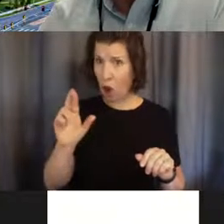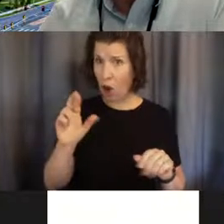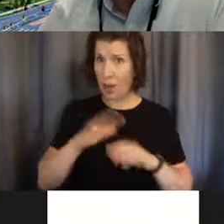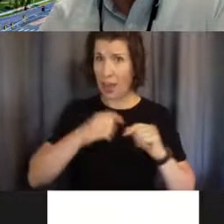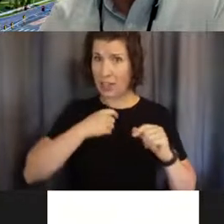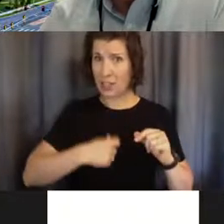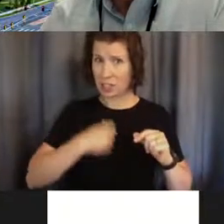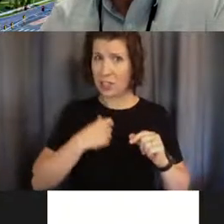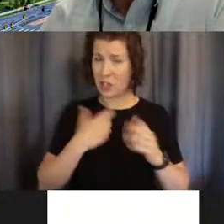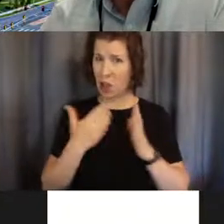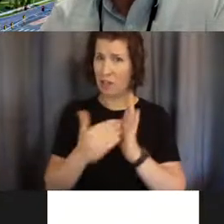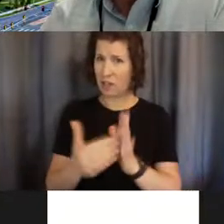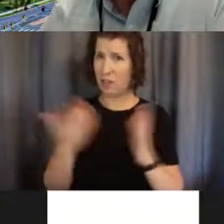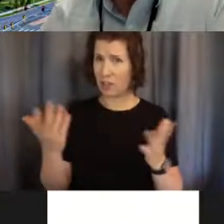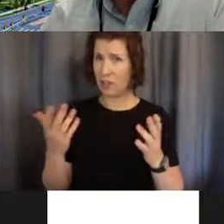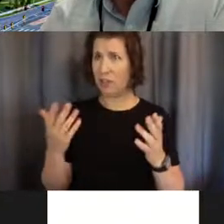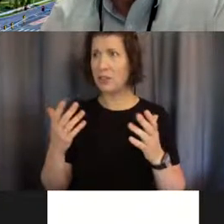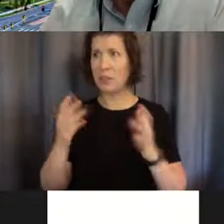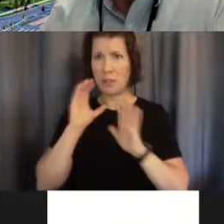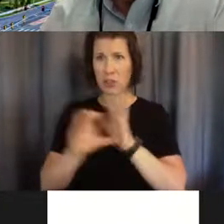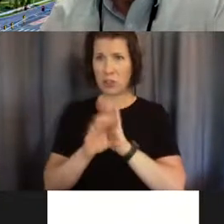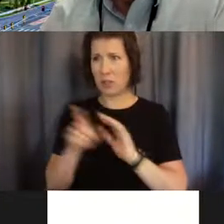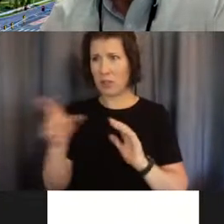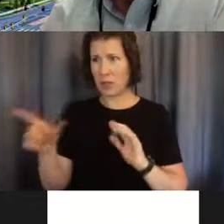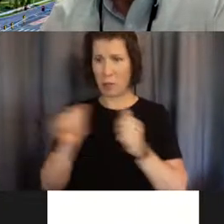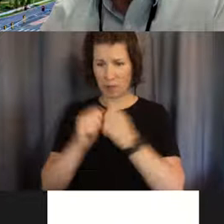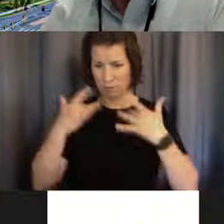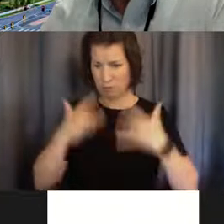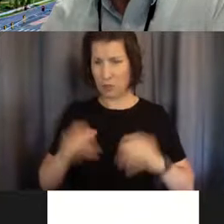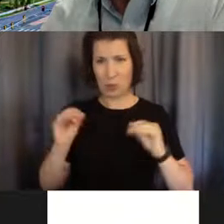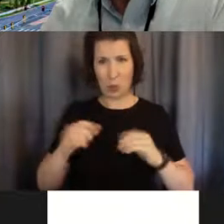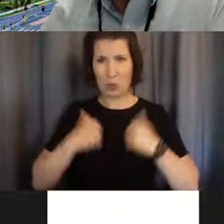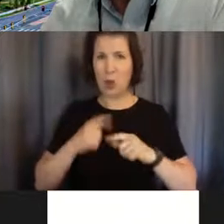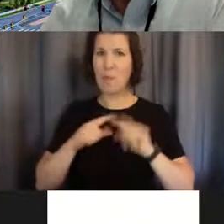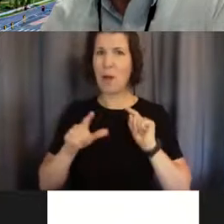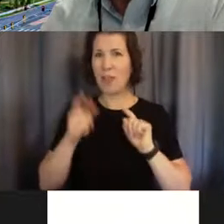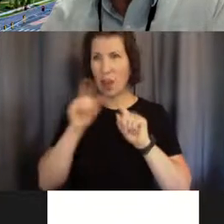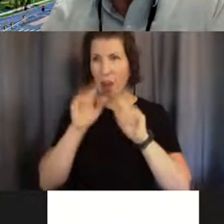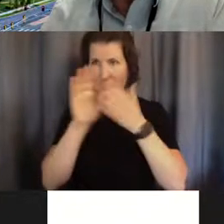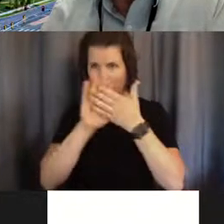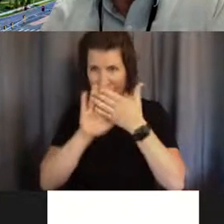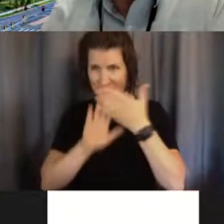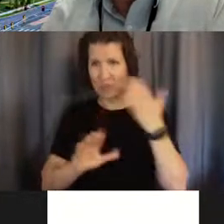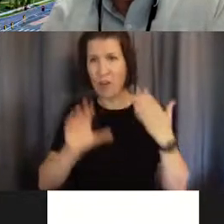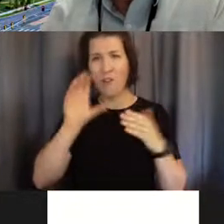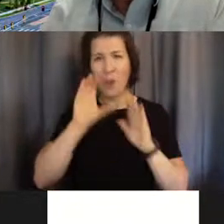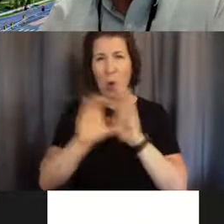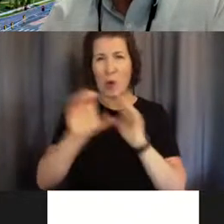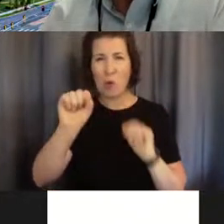shirtless pictures of Sean White out there, but they all have the scar removed through Photoshop or something.